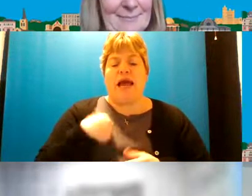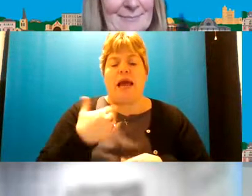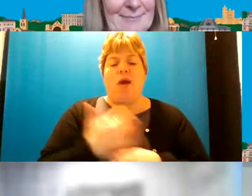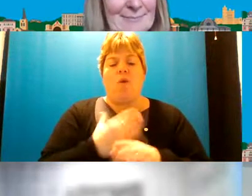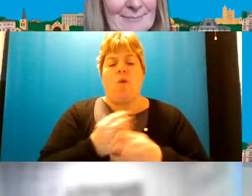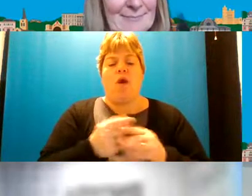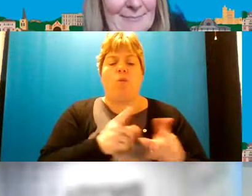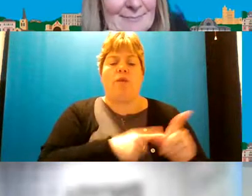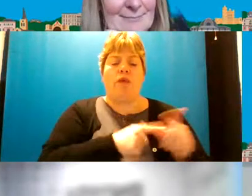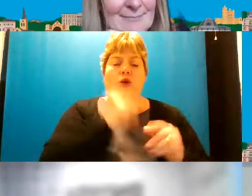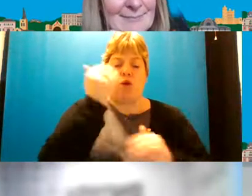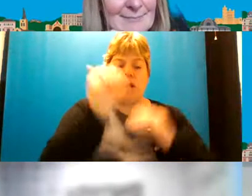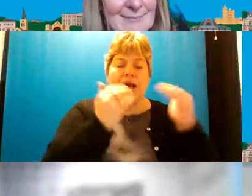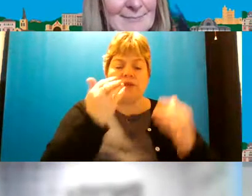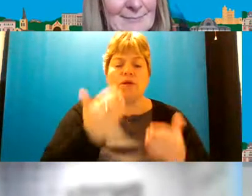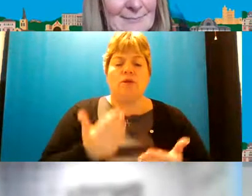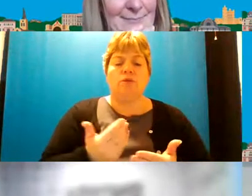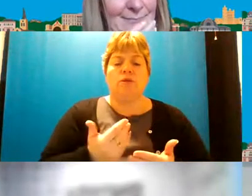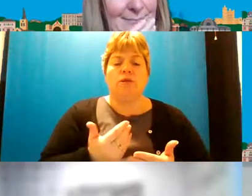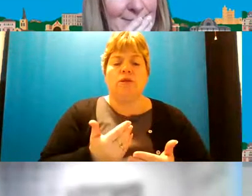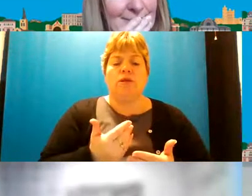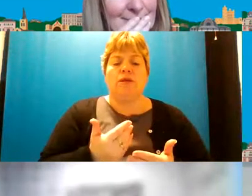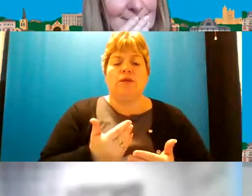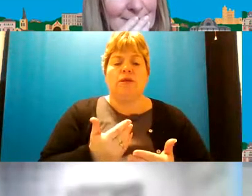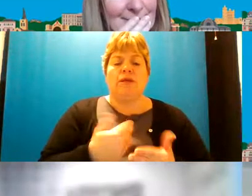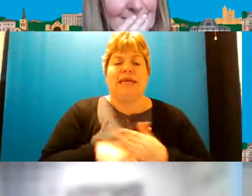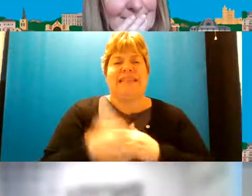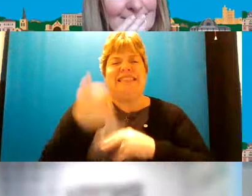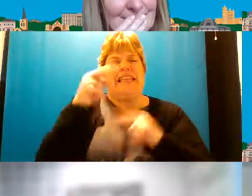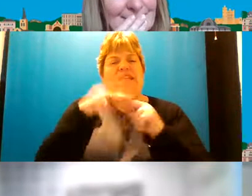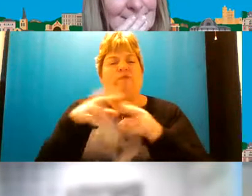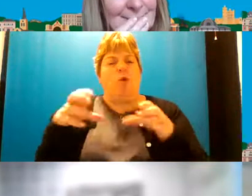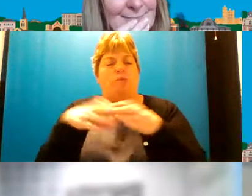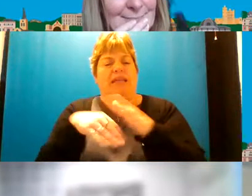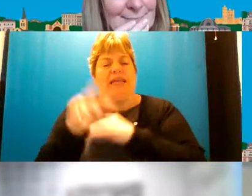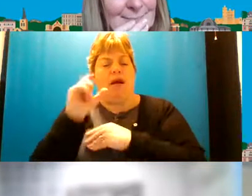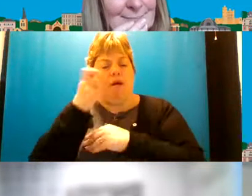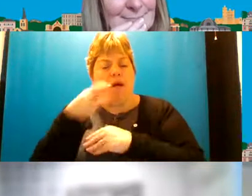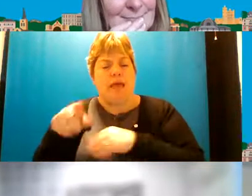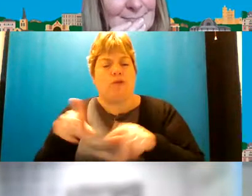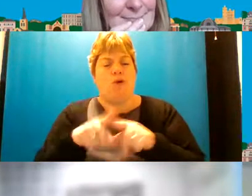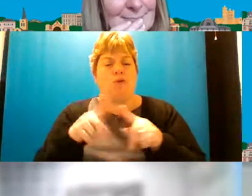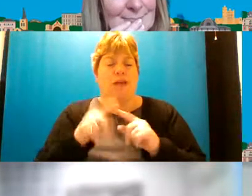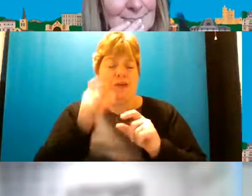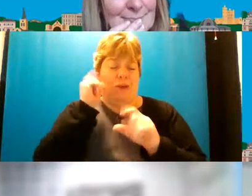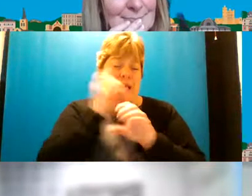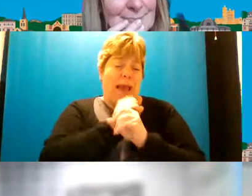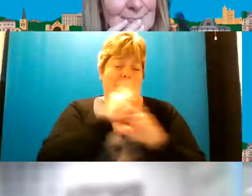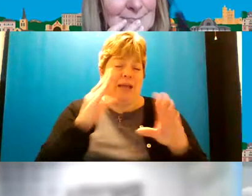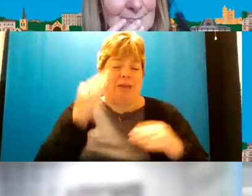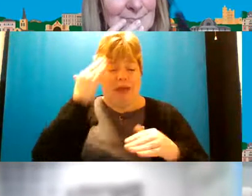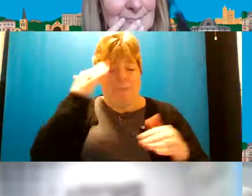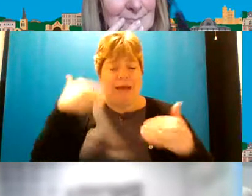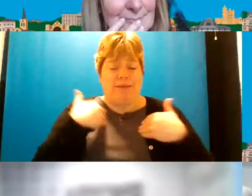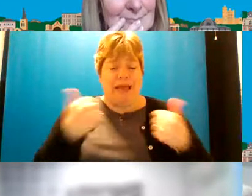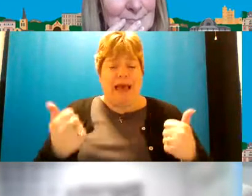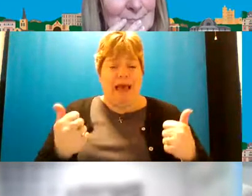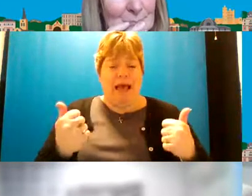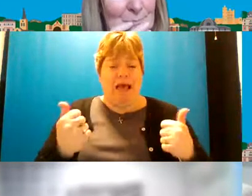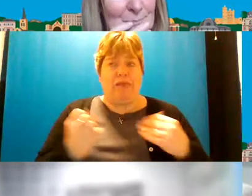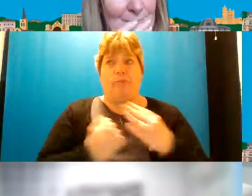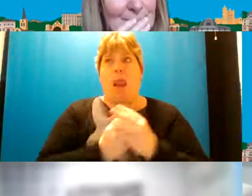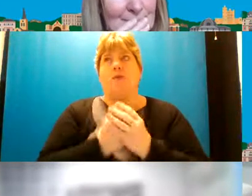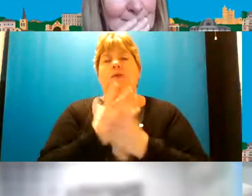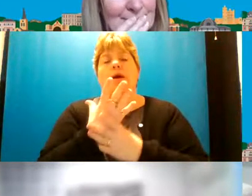uh young adults primarily um sort of within a sixth form setting within a college and of course as you can imagine uh mental health sort of blossoms and